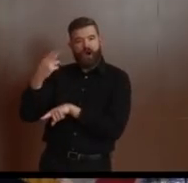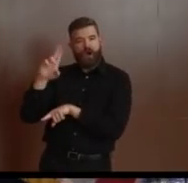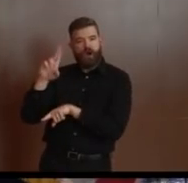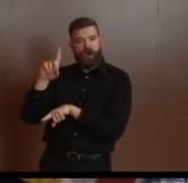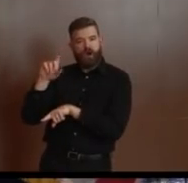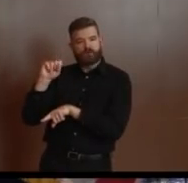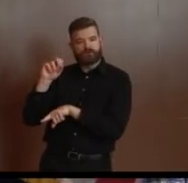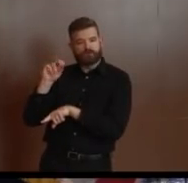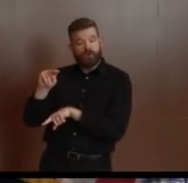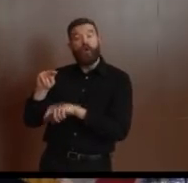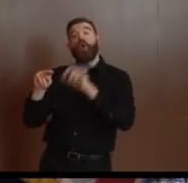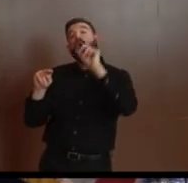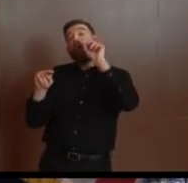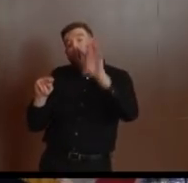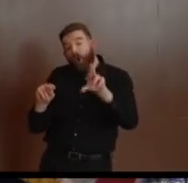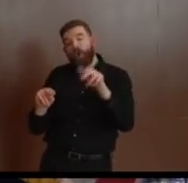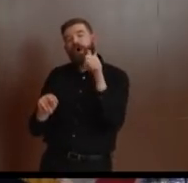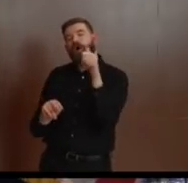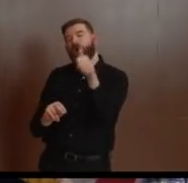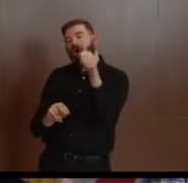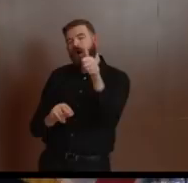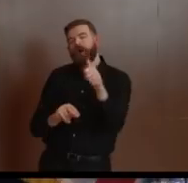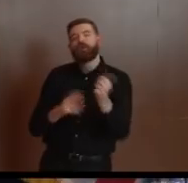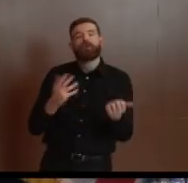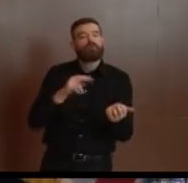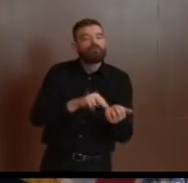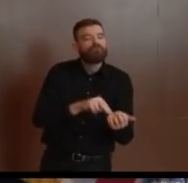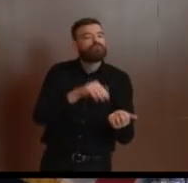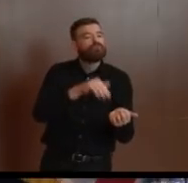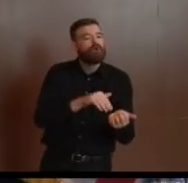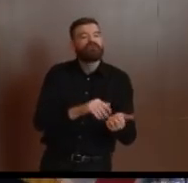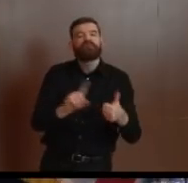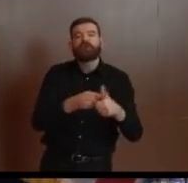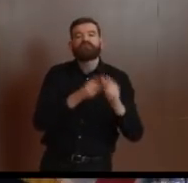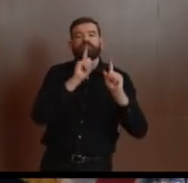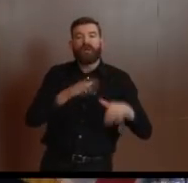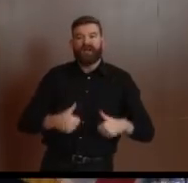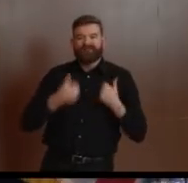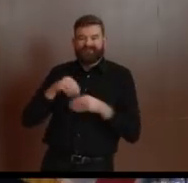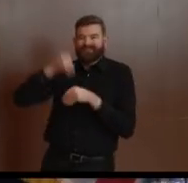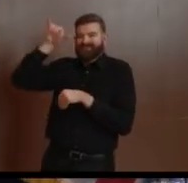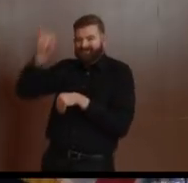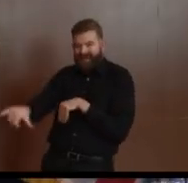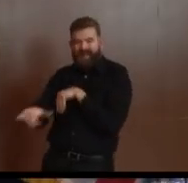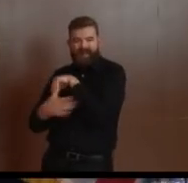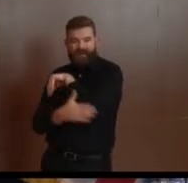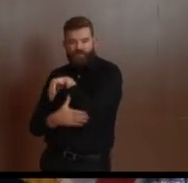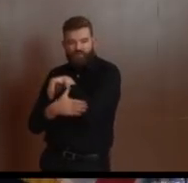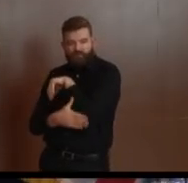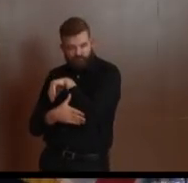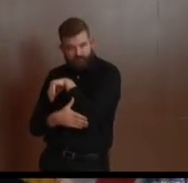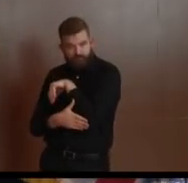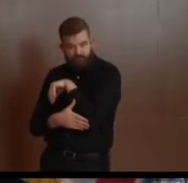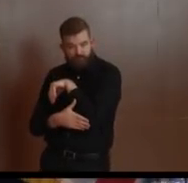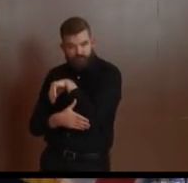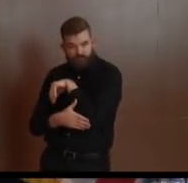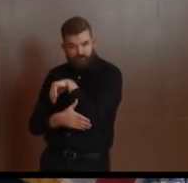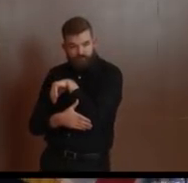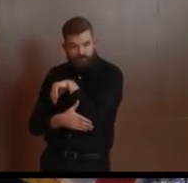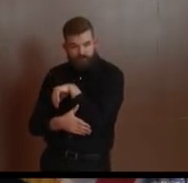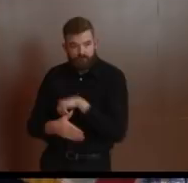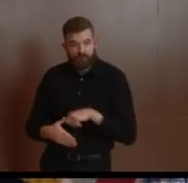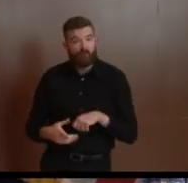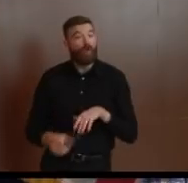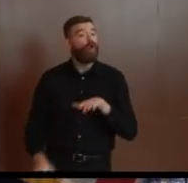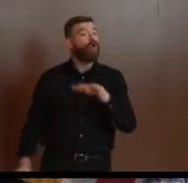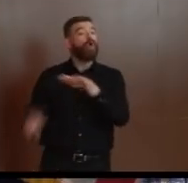again, you must call on that particular site for an appointment. Do not just show up. I want to thank the